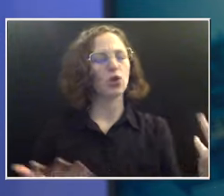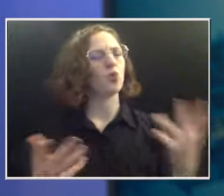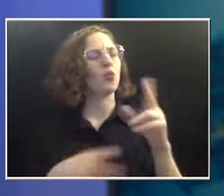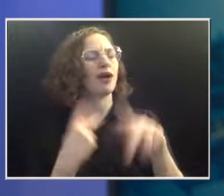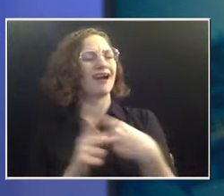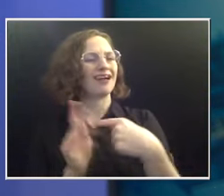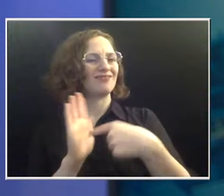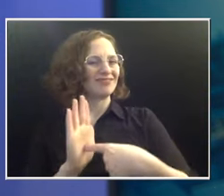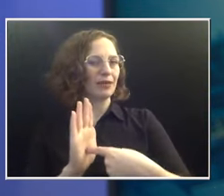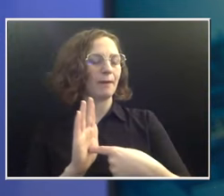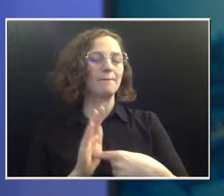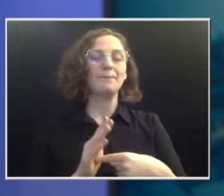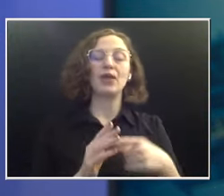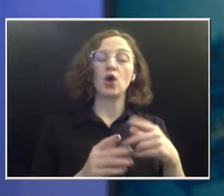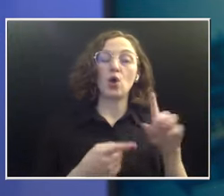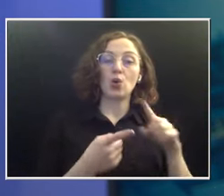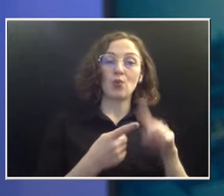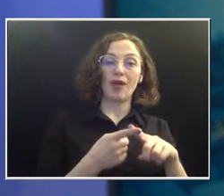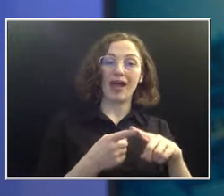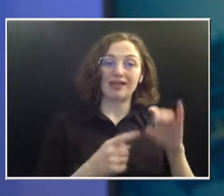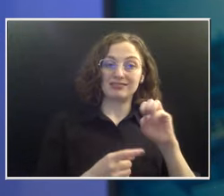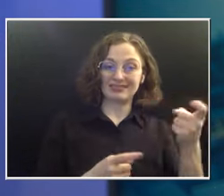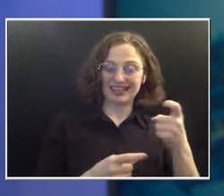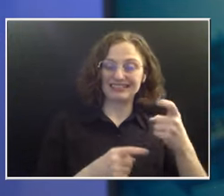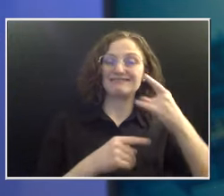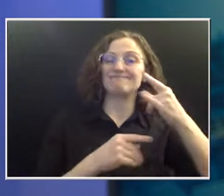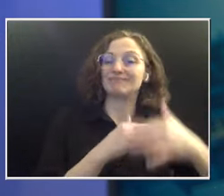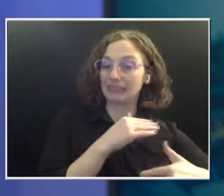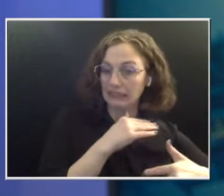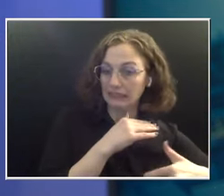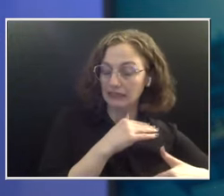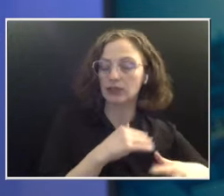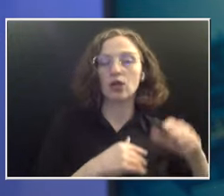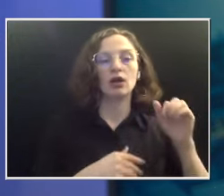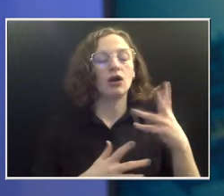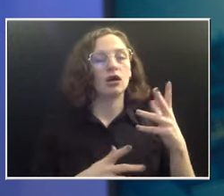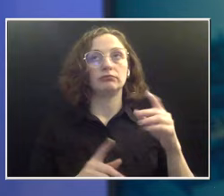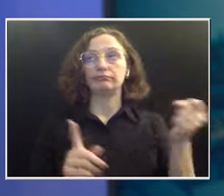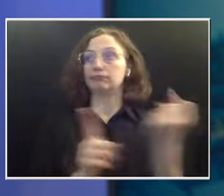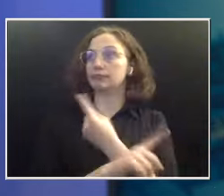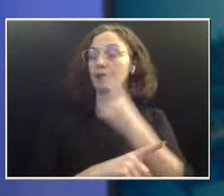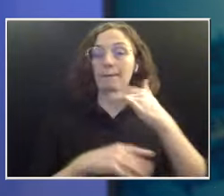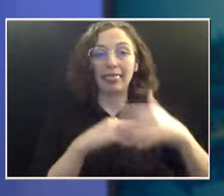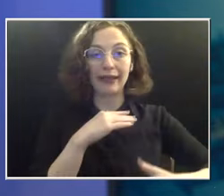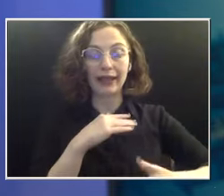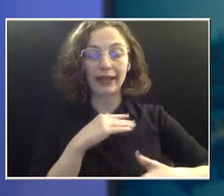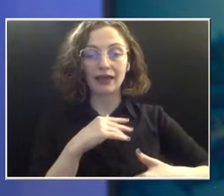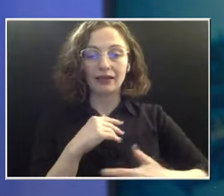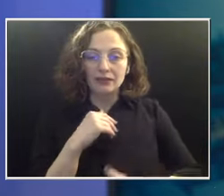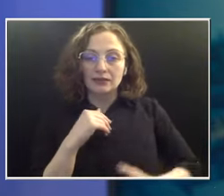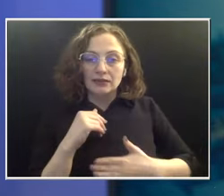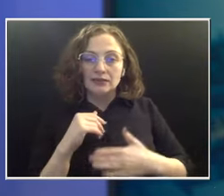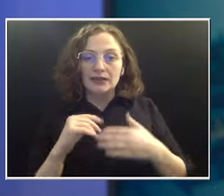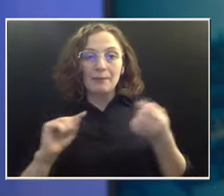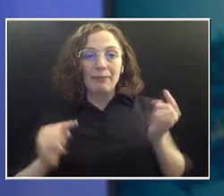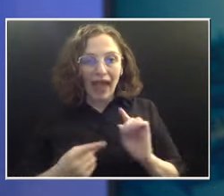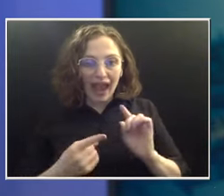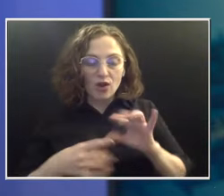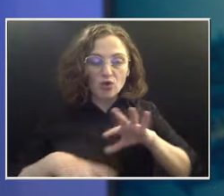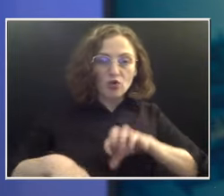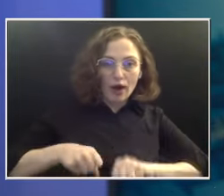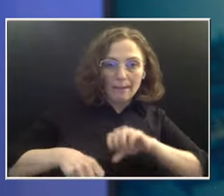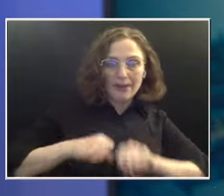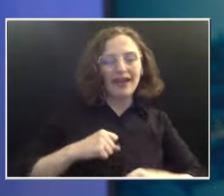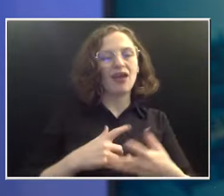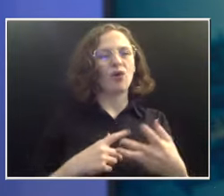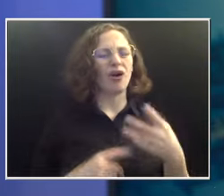bleeding, pelvic pain or cramping, abnormal discharge. So women, and it may not be really terrible, but just be like,